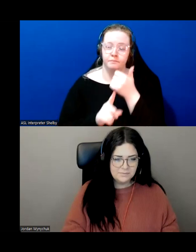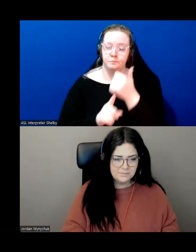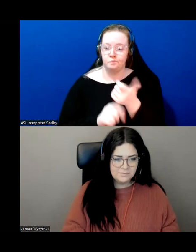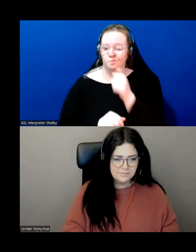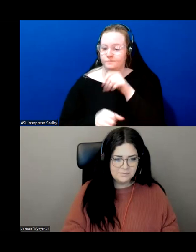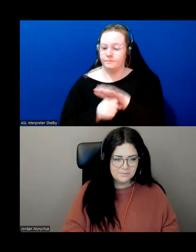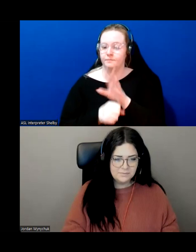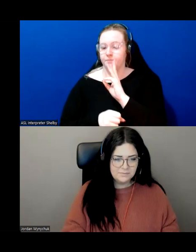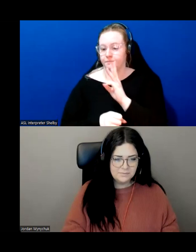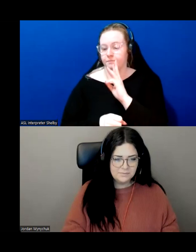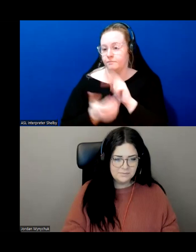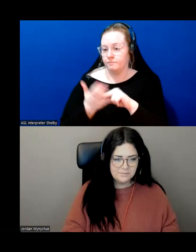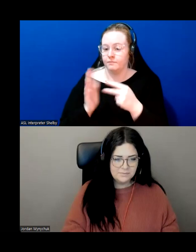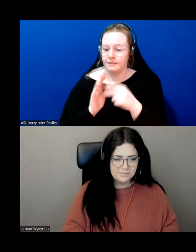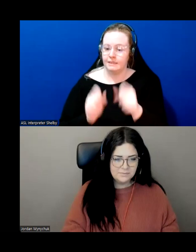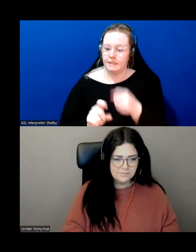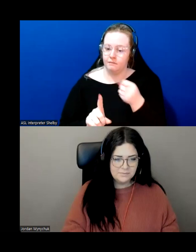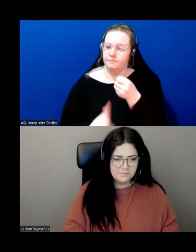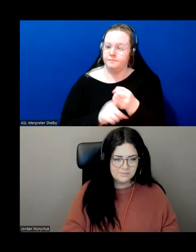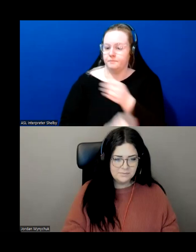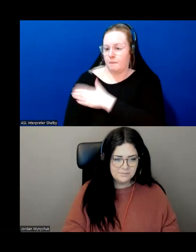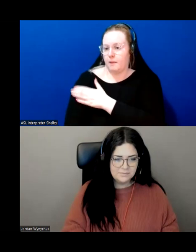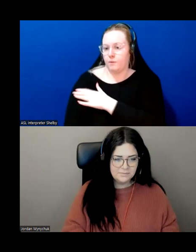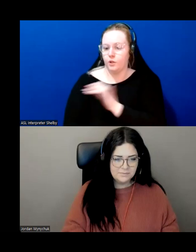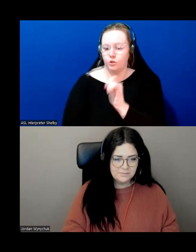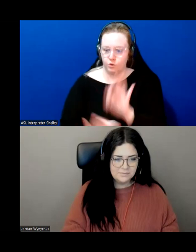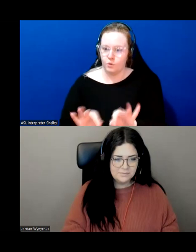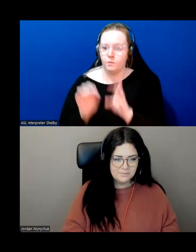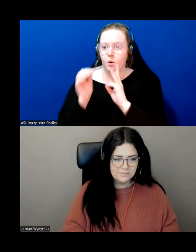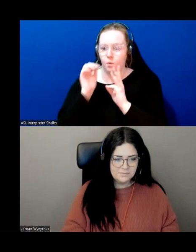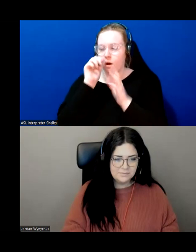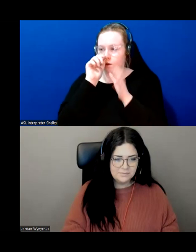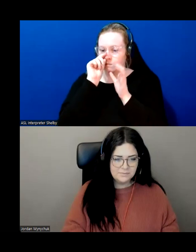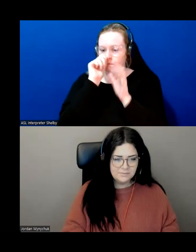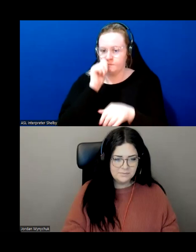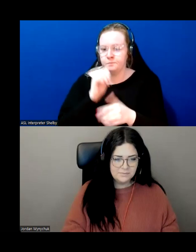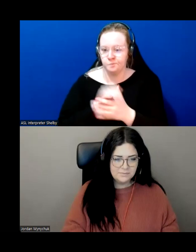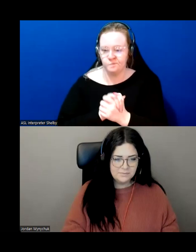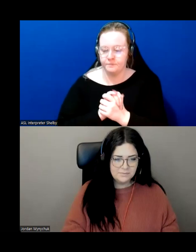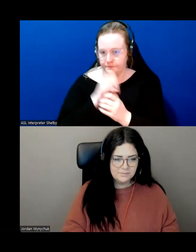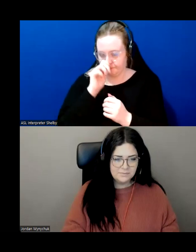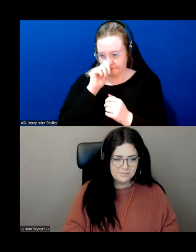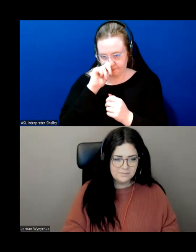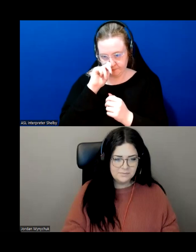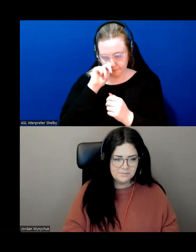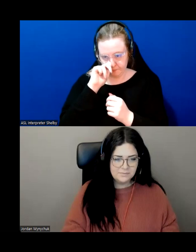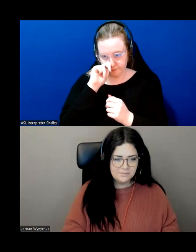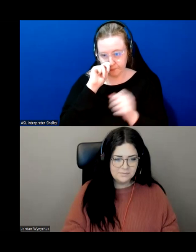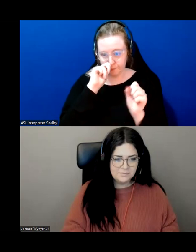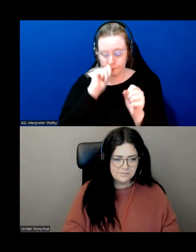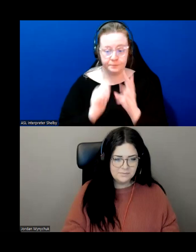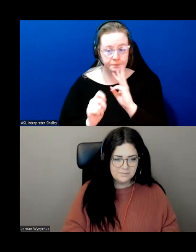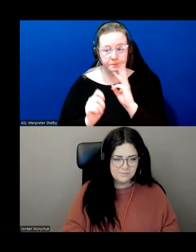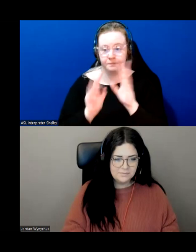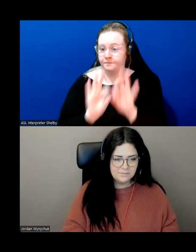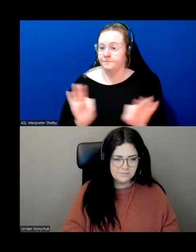also affect your your blood pressure so drink plenty of water people water is key you know keep keep the fluids